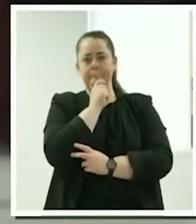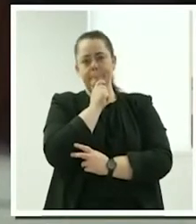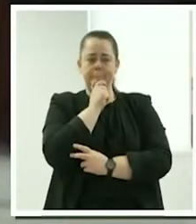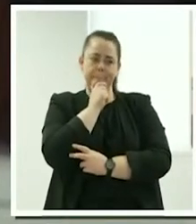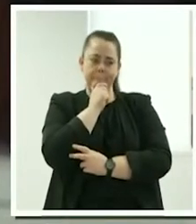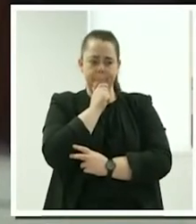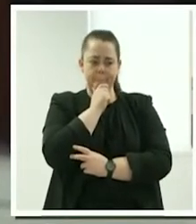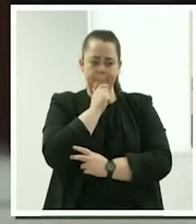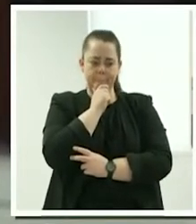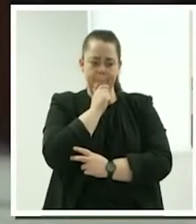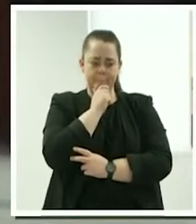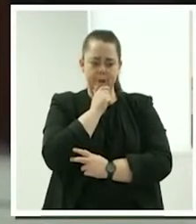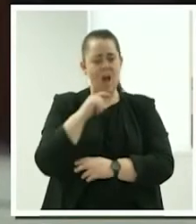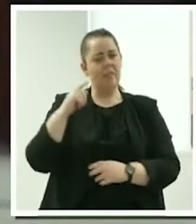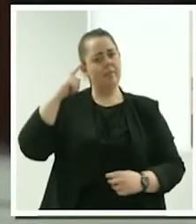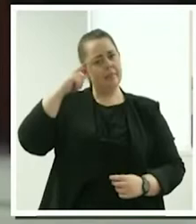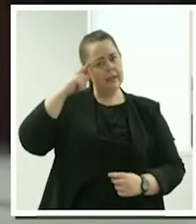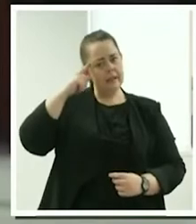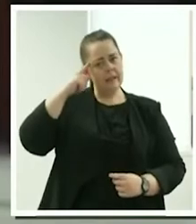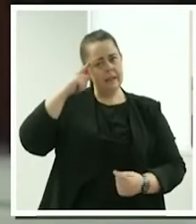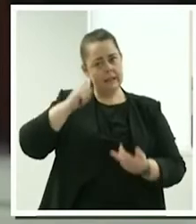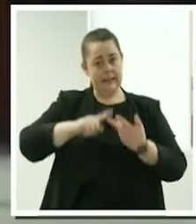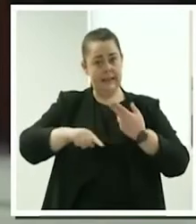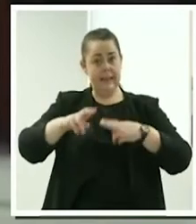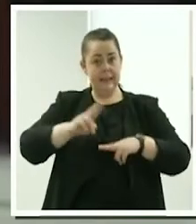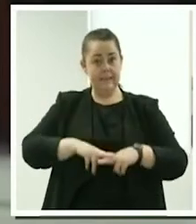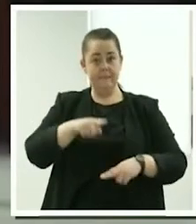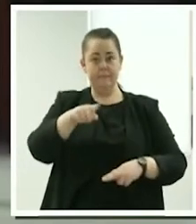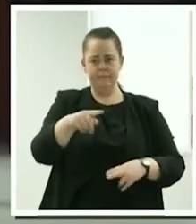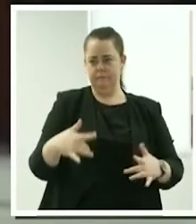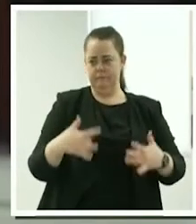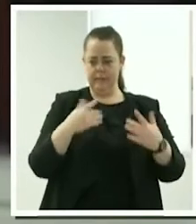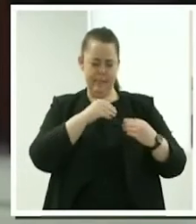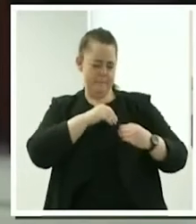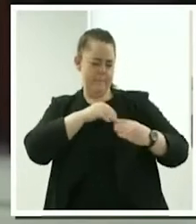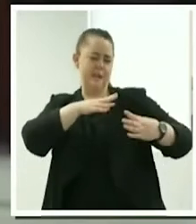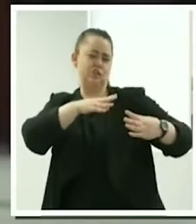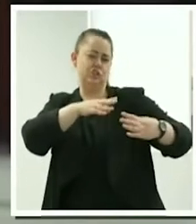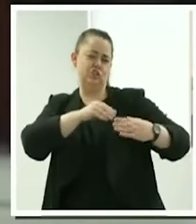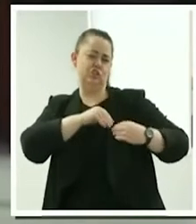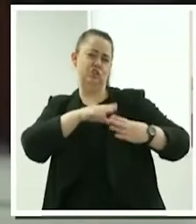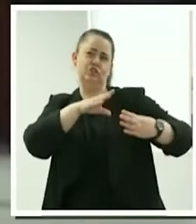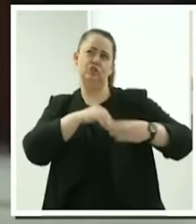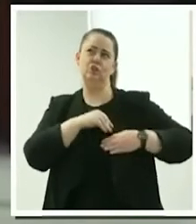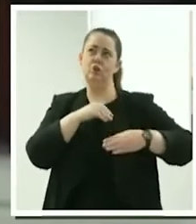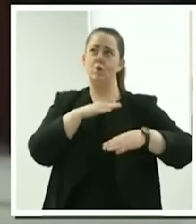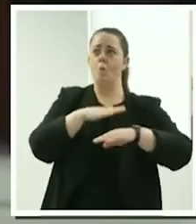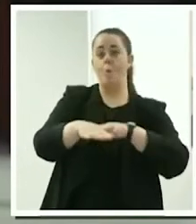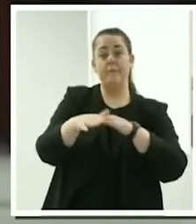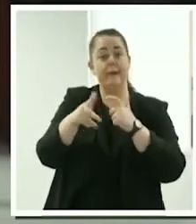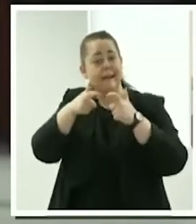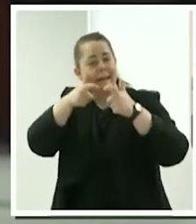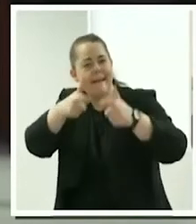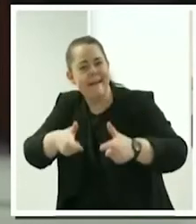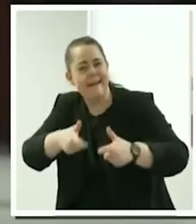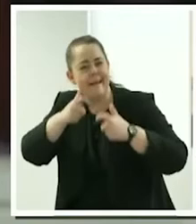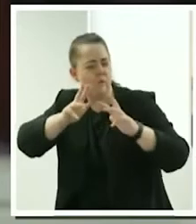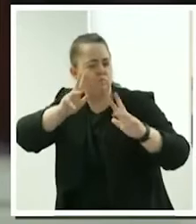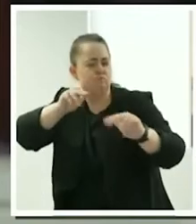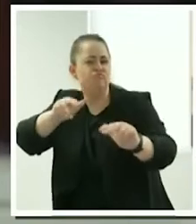Just, I mean, if, if you've got a passion for caring and a passion for looking after,